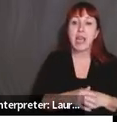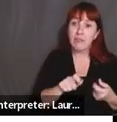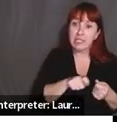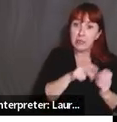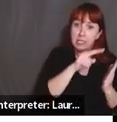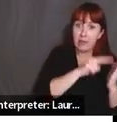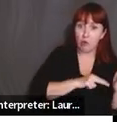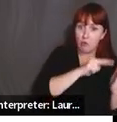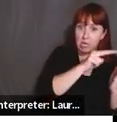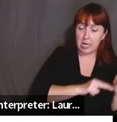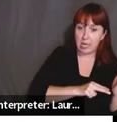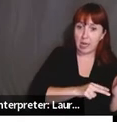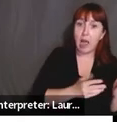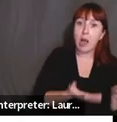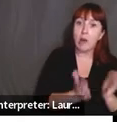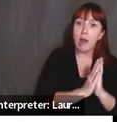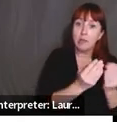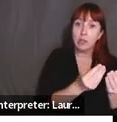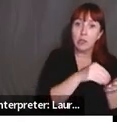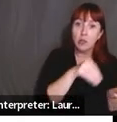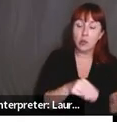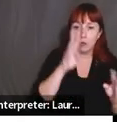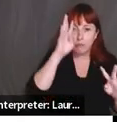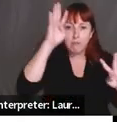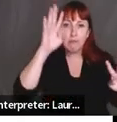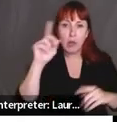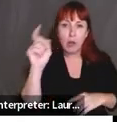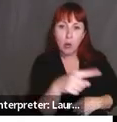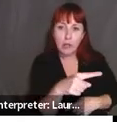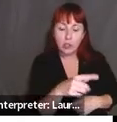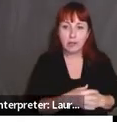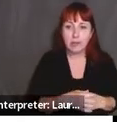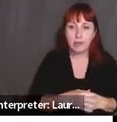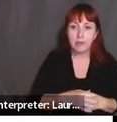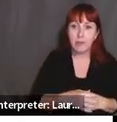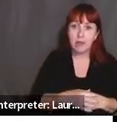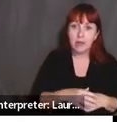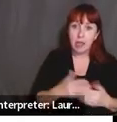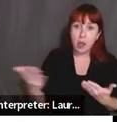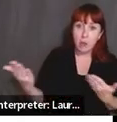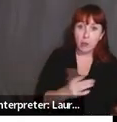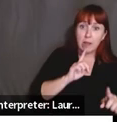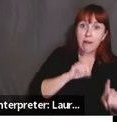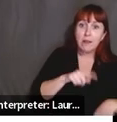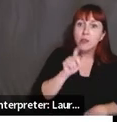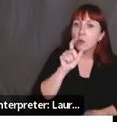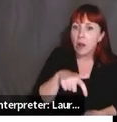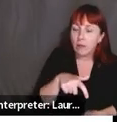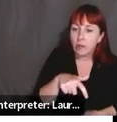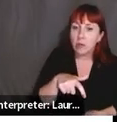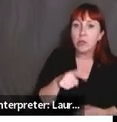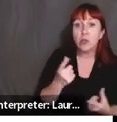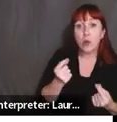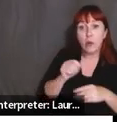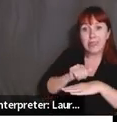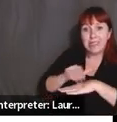actually ask students to come up with questions. They didn't have to bring in answers. So I try to send to students so